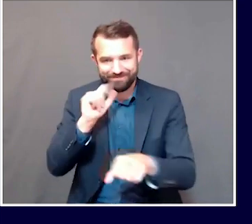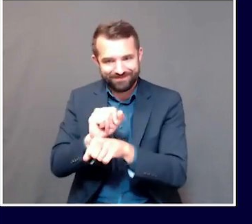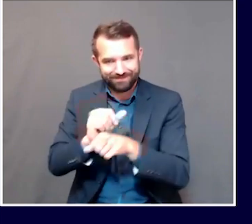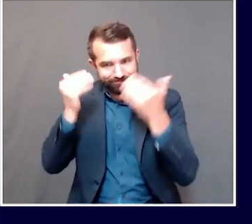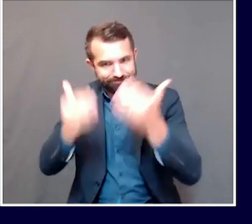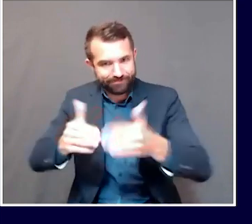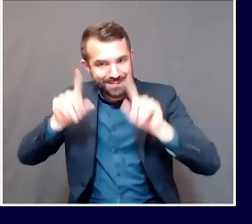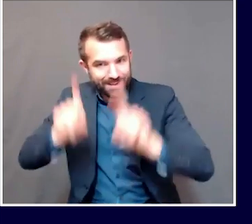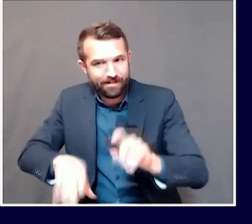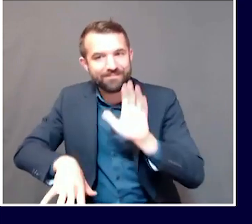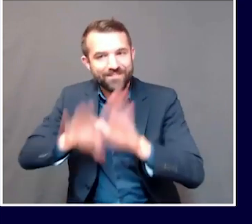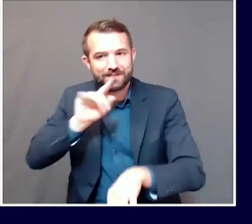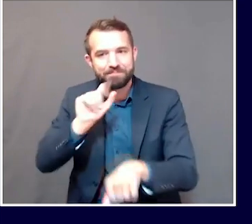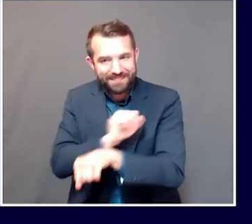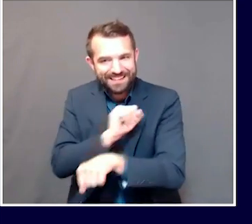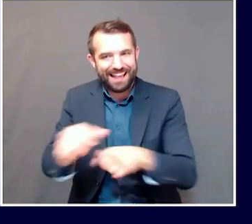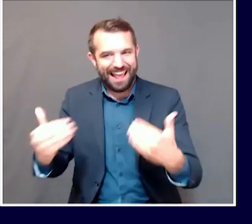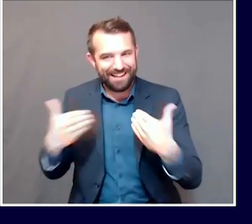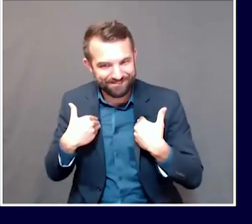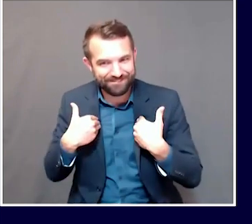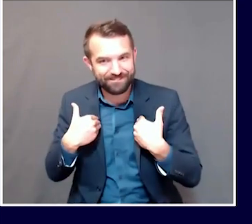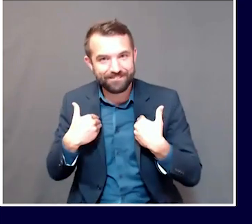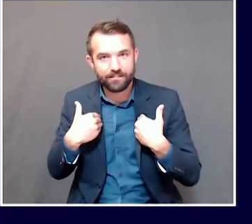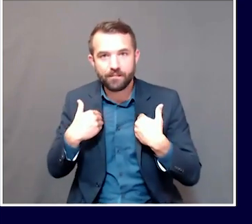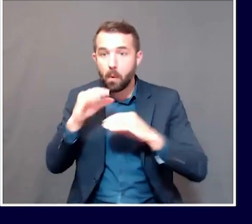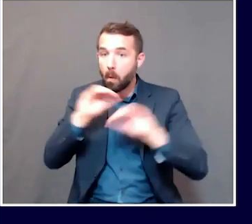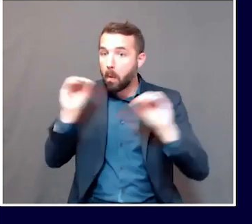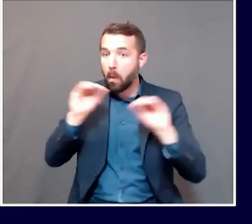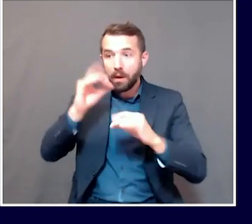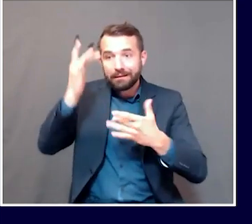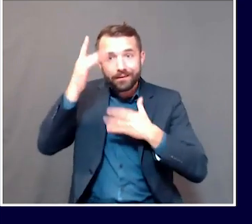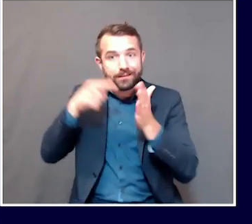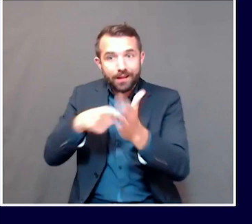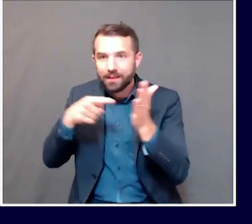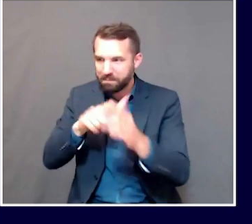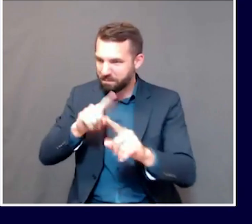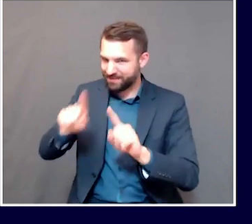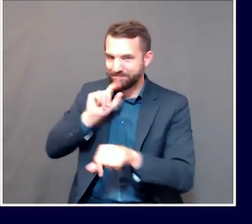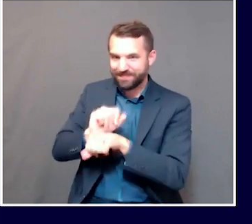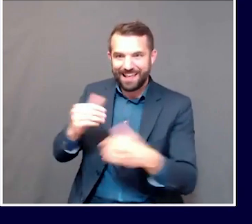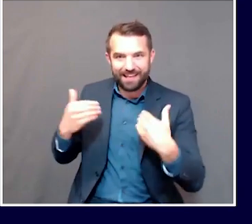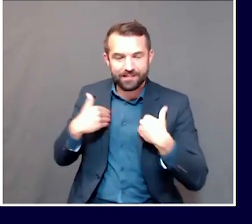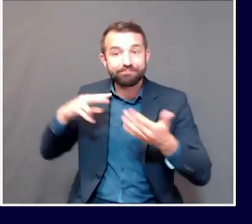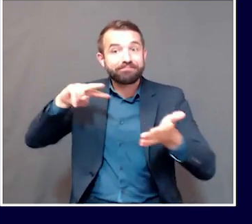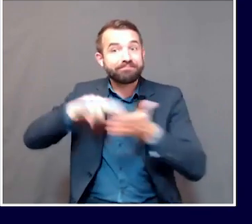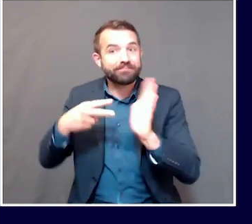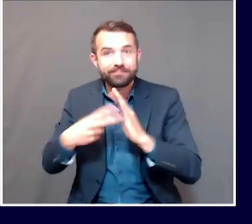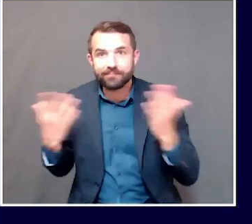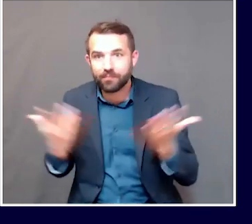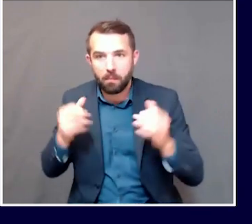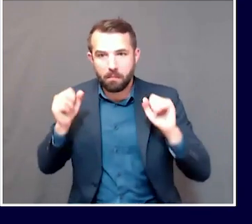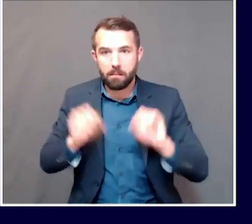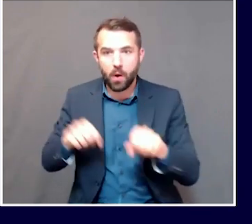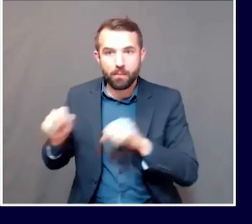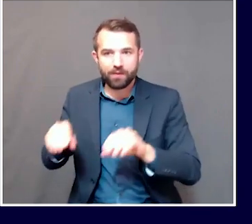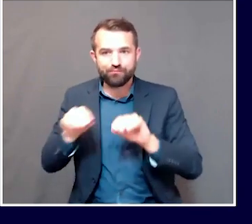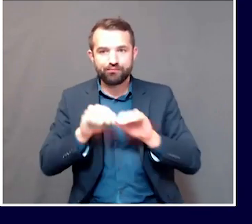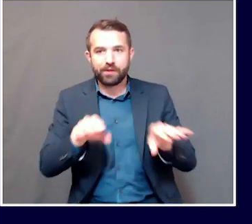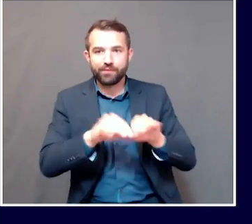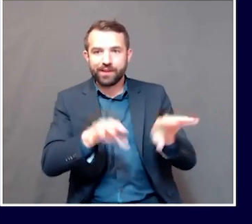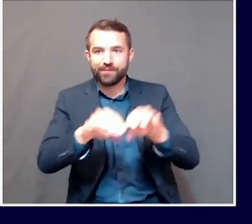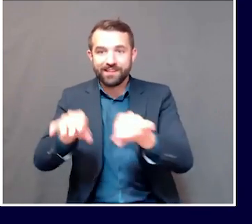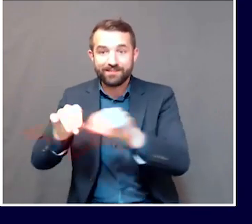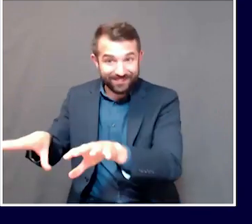discovered he was positive, even though he had no symptoms that prevented him from spreading it to others, including family members who were